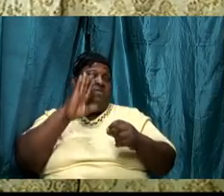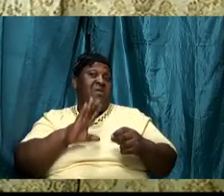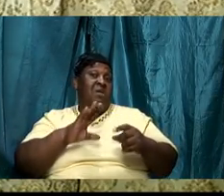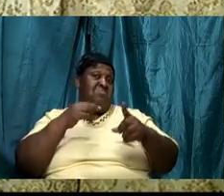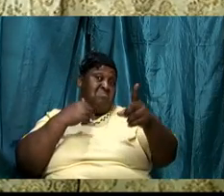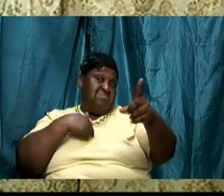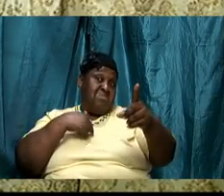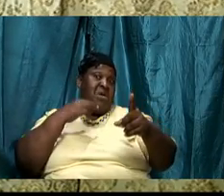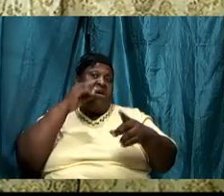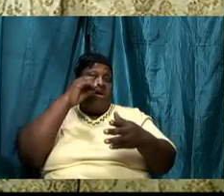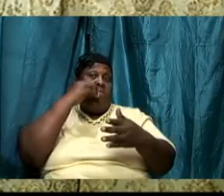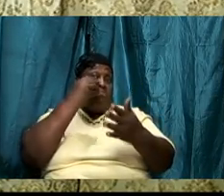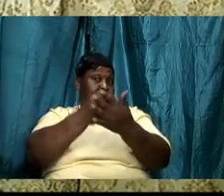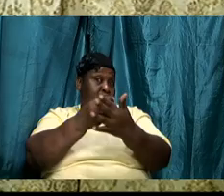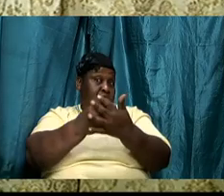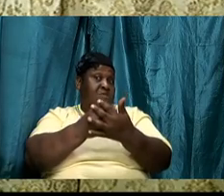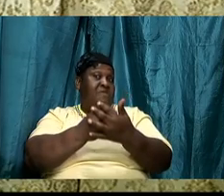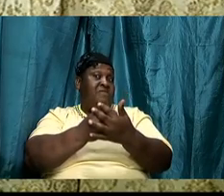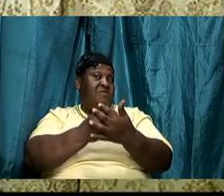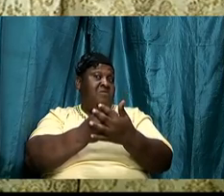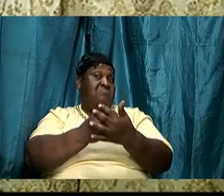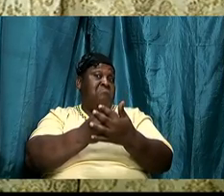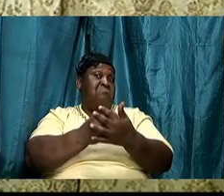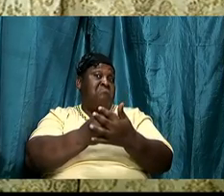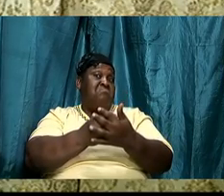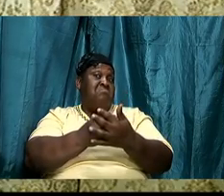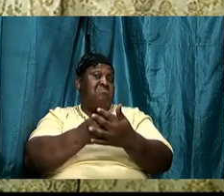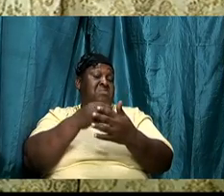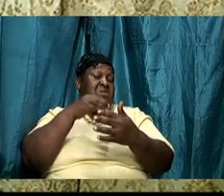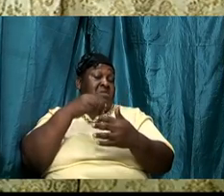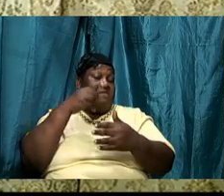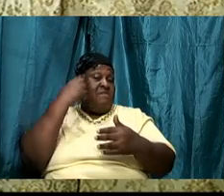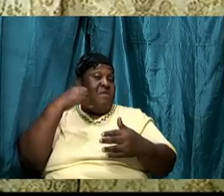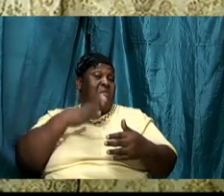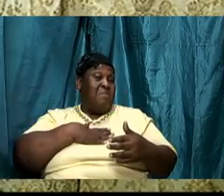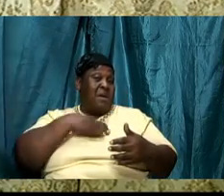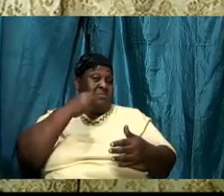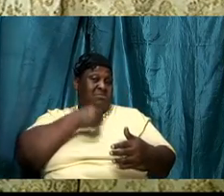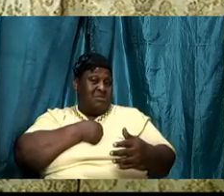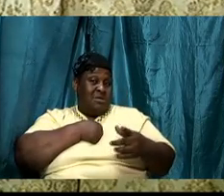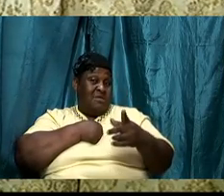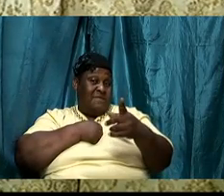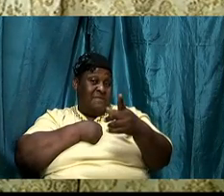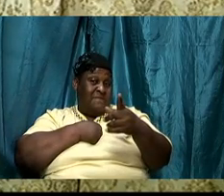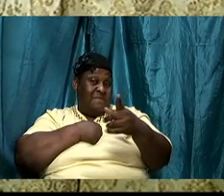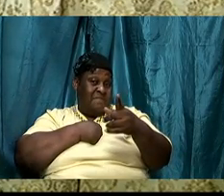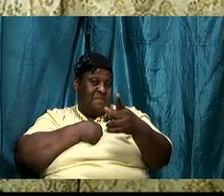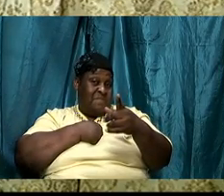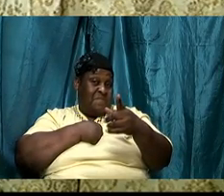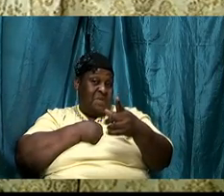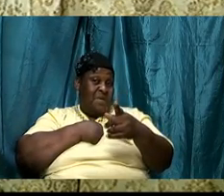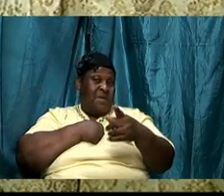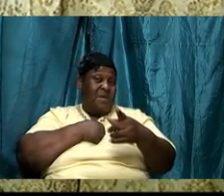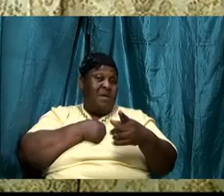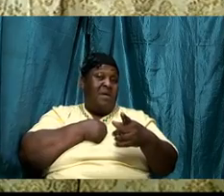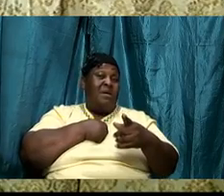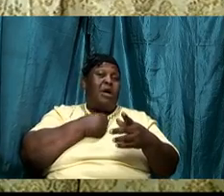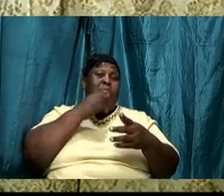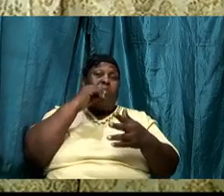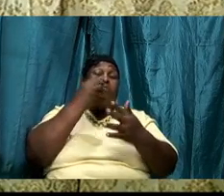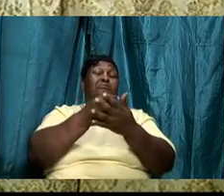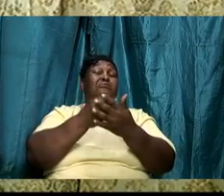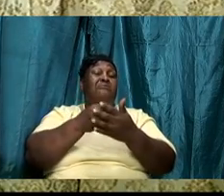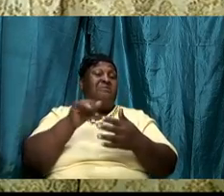that in my own life I have proven that on numerous occasions